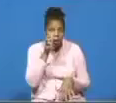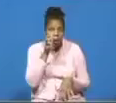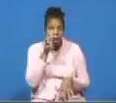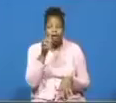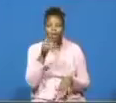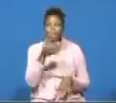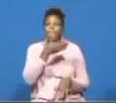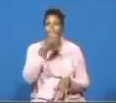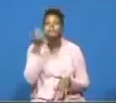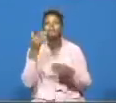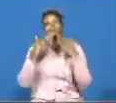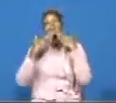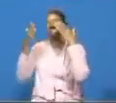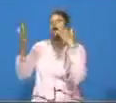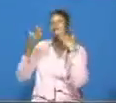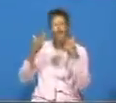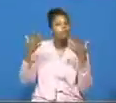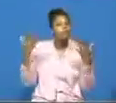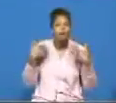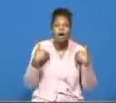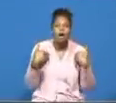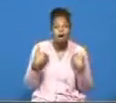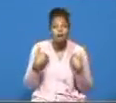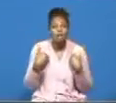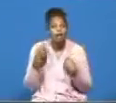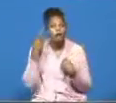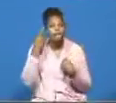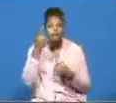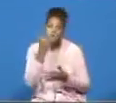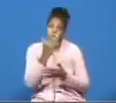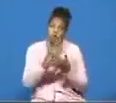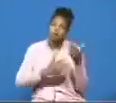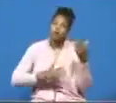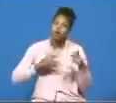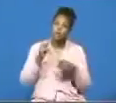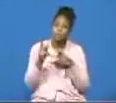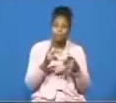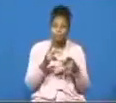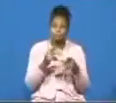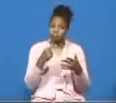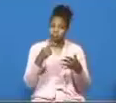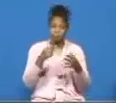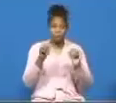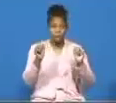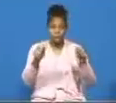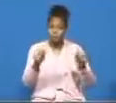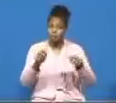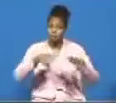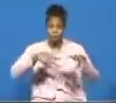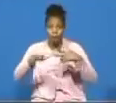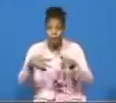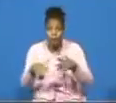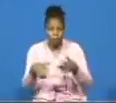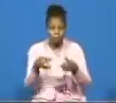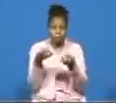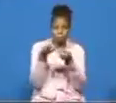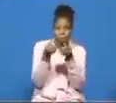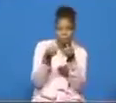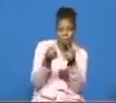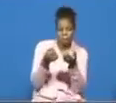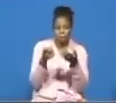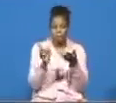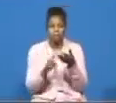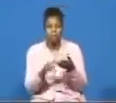for what you have got for to some folks these things would mean a lot